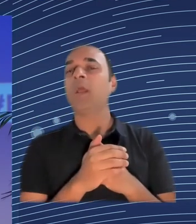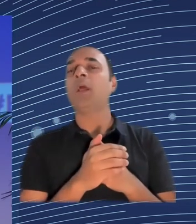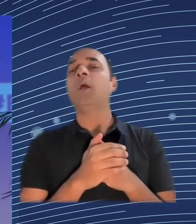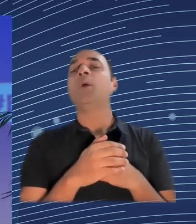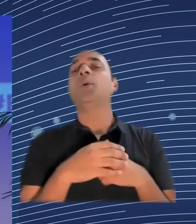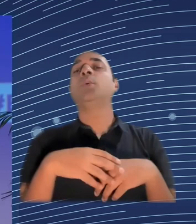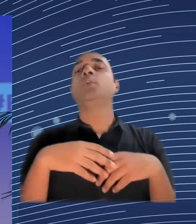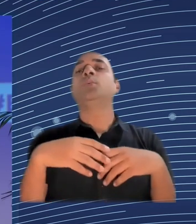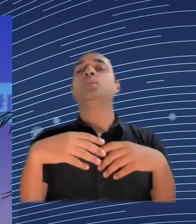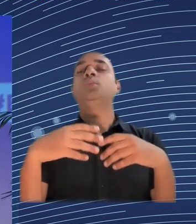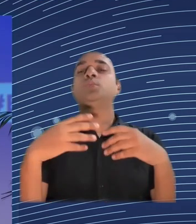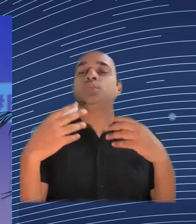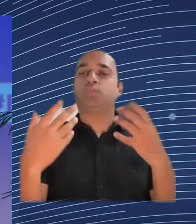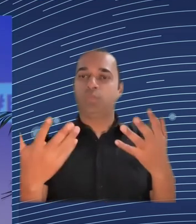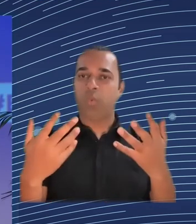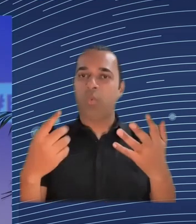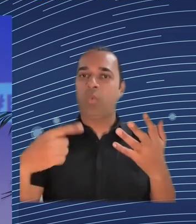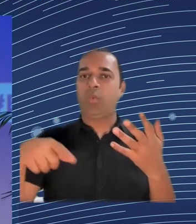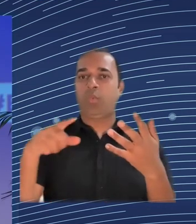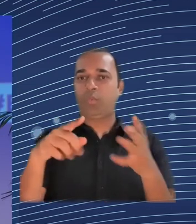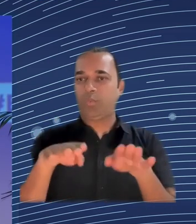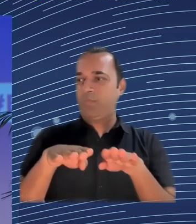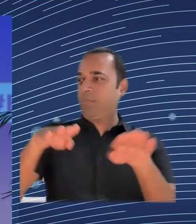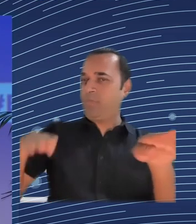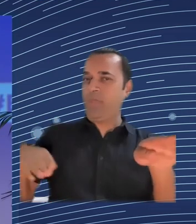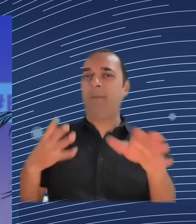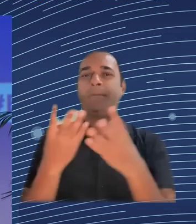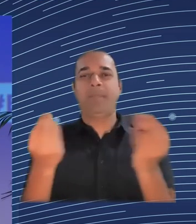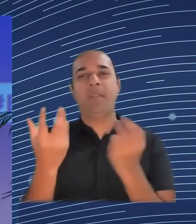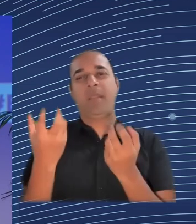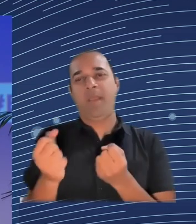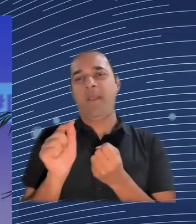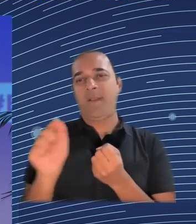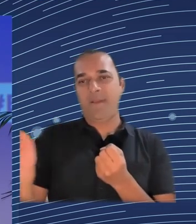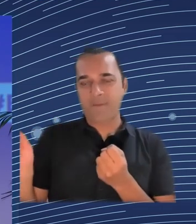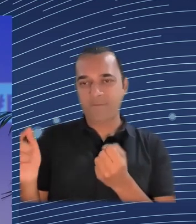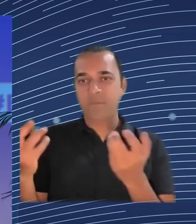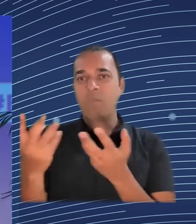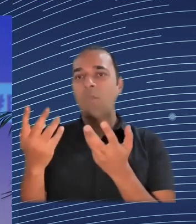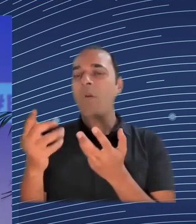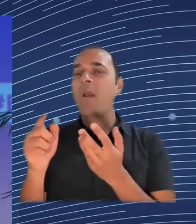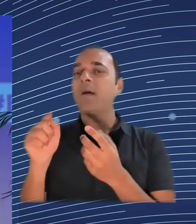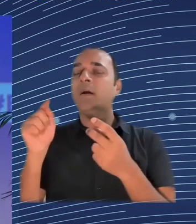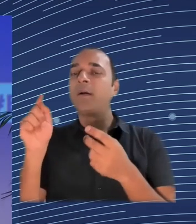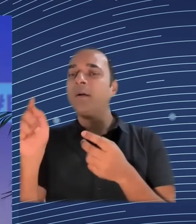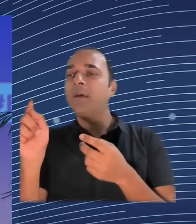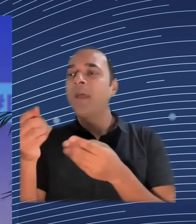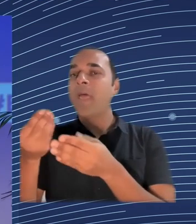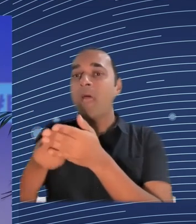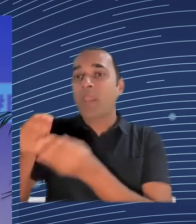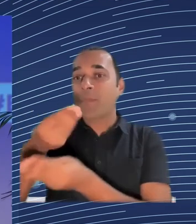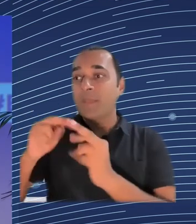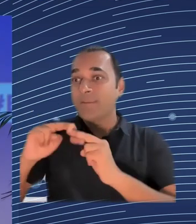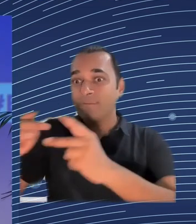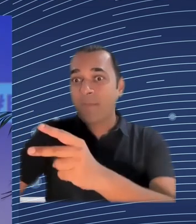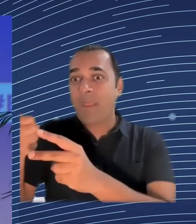undermining not just the growth of the places that we're already losing, but London, that was one of the most dynamic places in